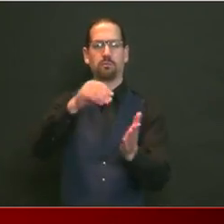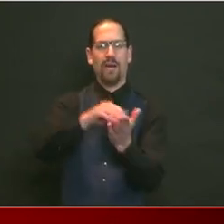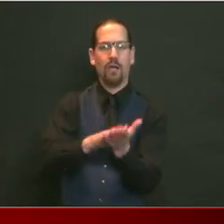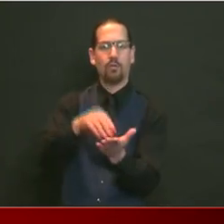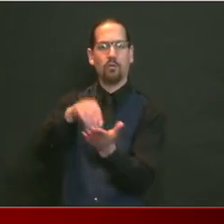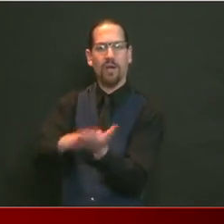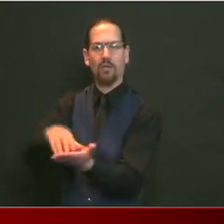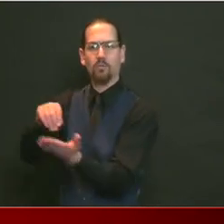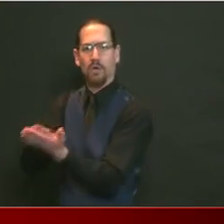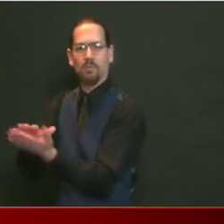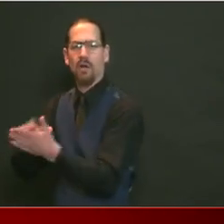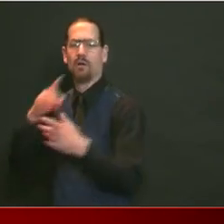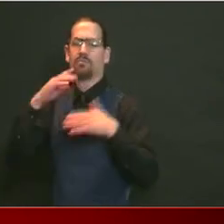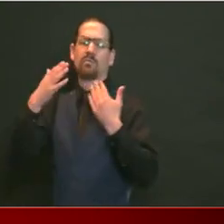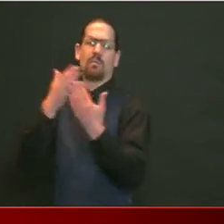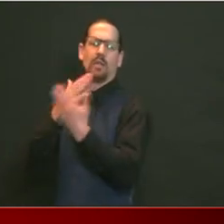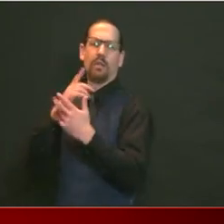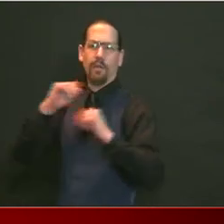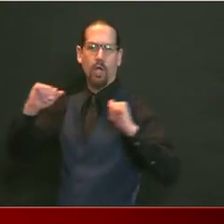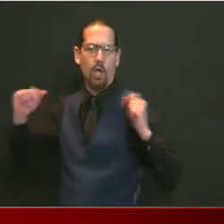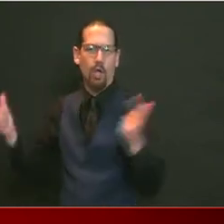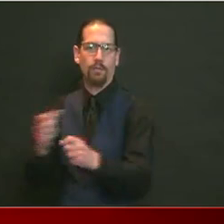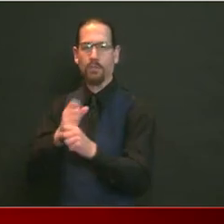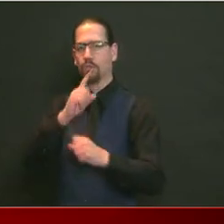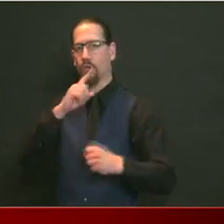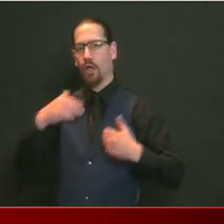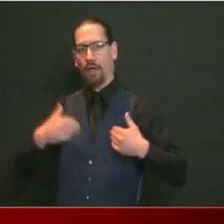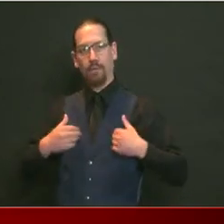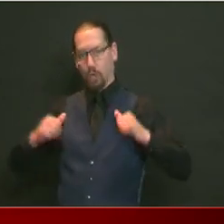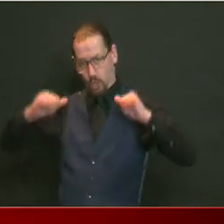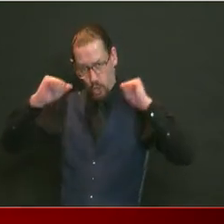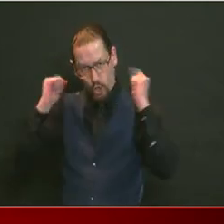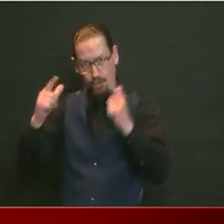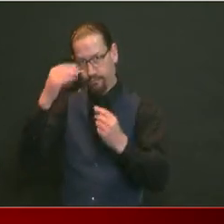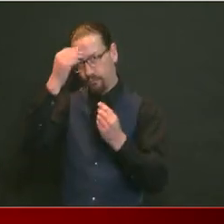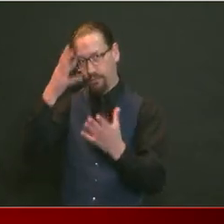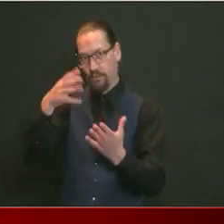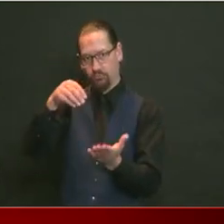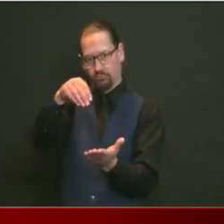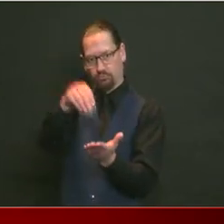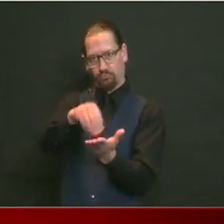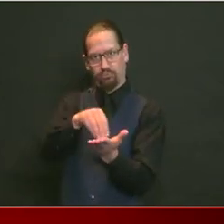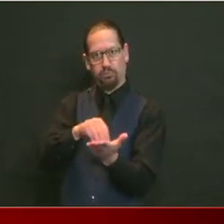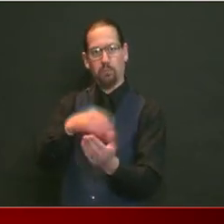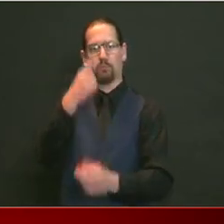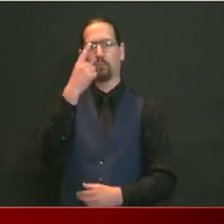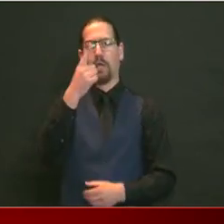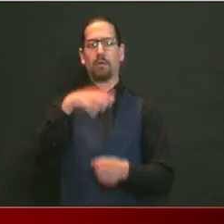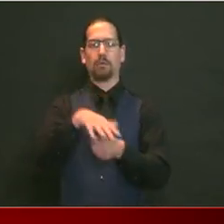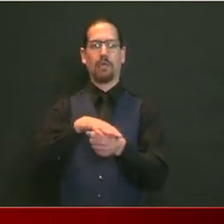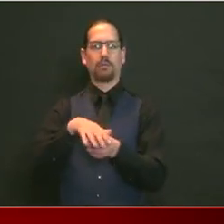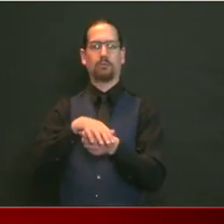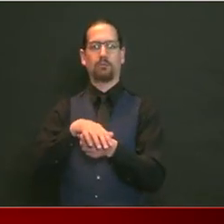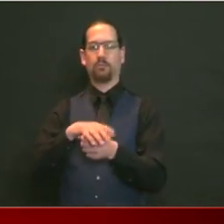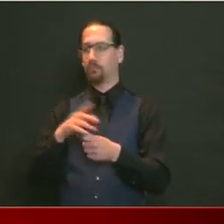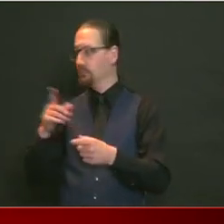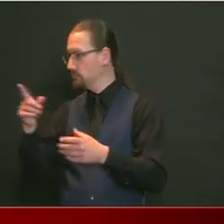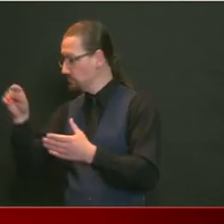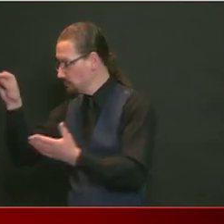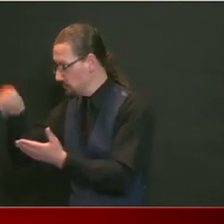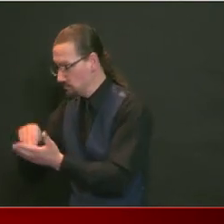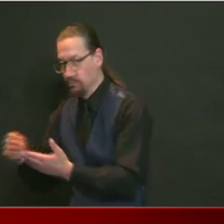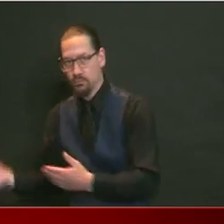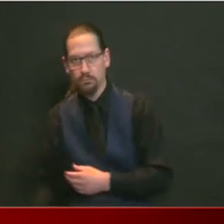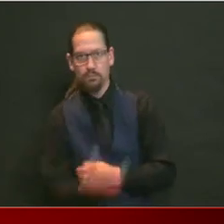to really make sure we have the information in one place that allows us to analyze and be pinpointed